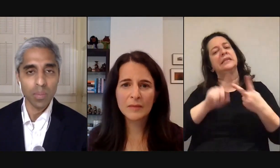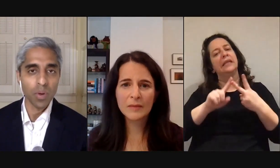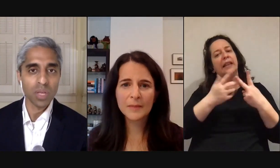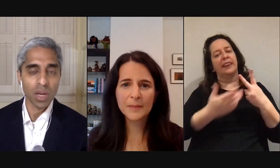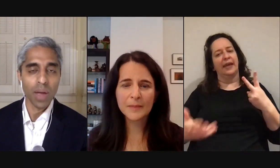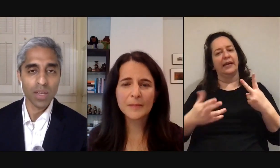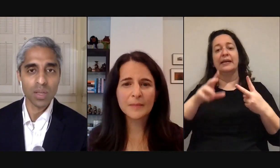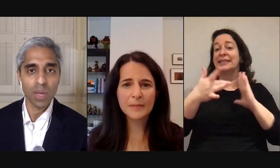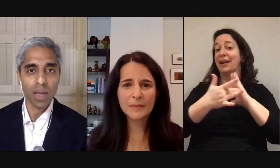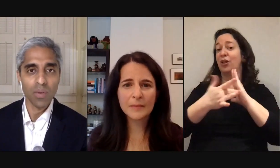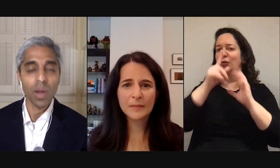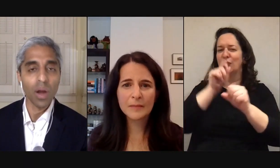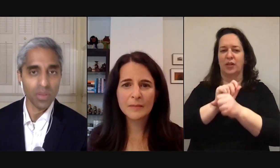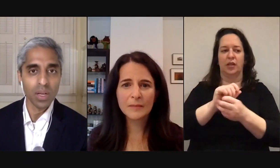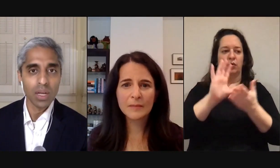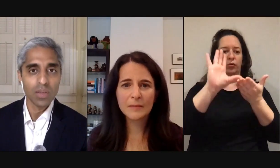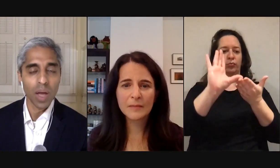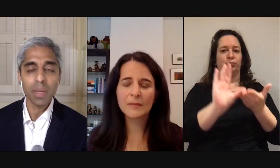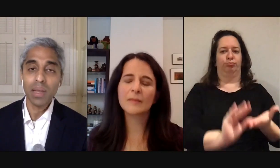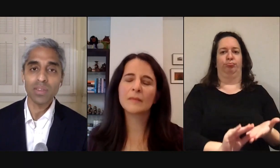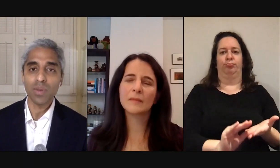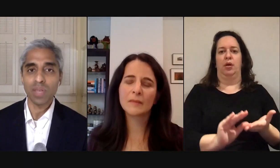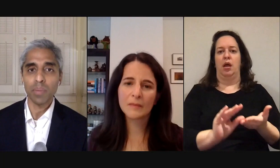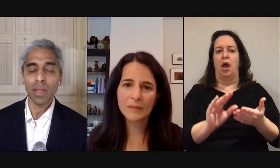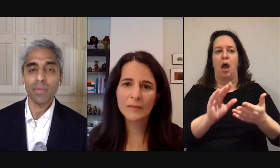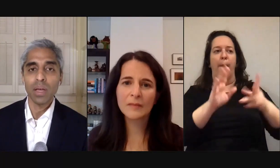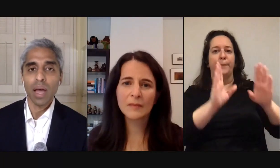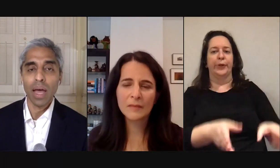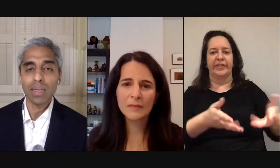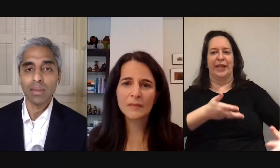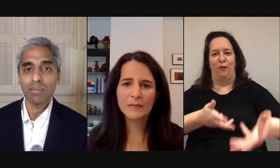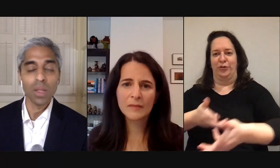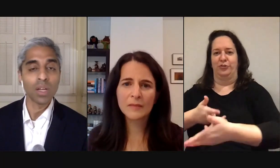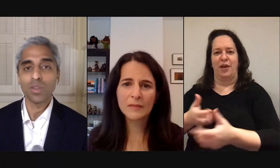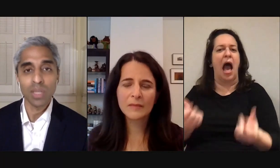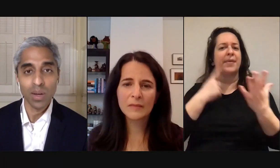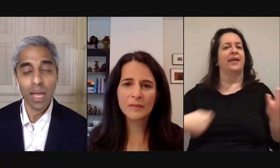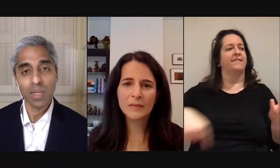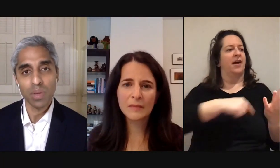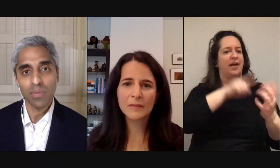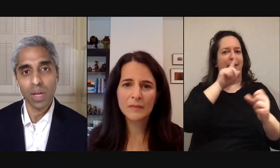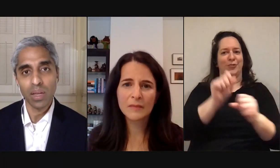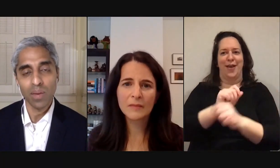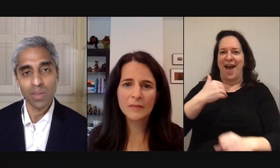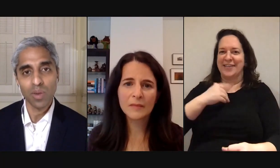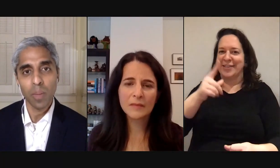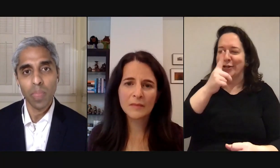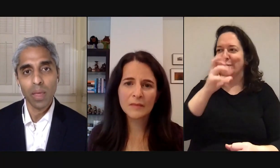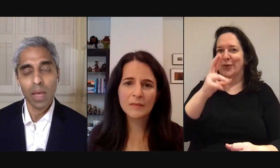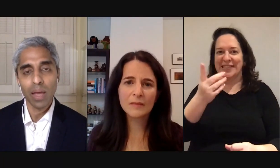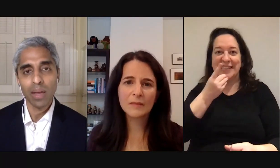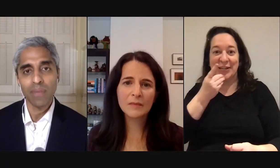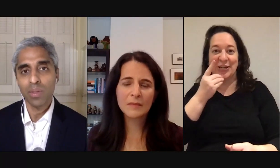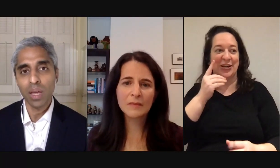the in-person interaction that we have quite often so how many of us for example have had lunch or dinner catching up with a friend at a restaurant